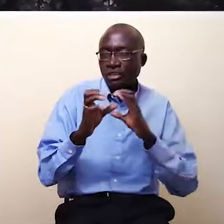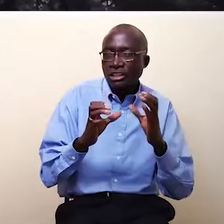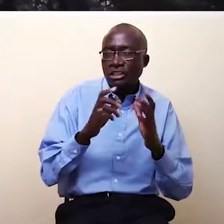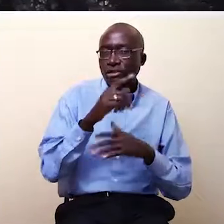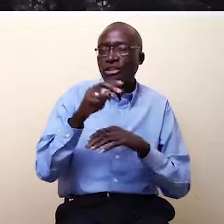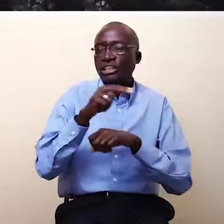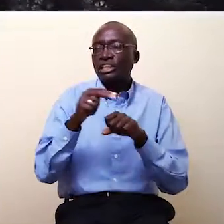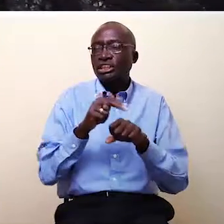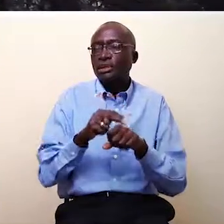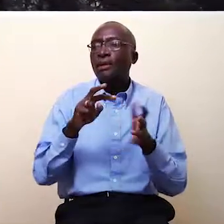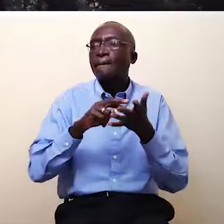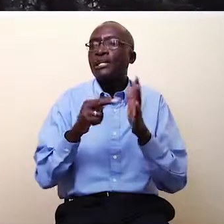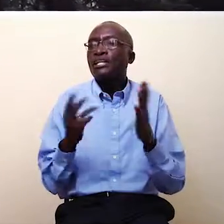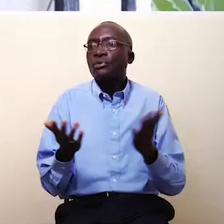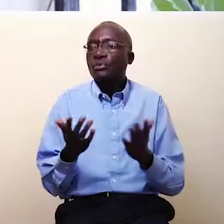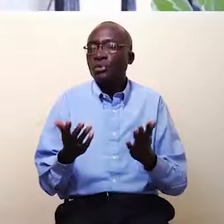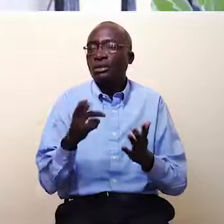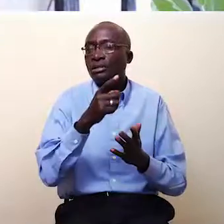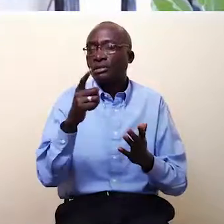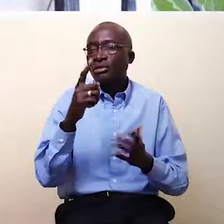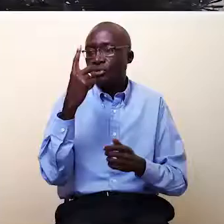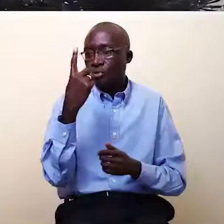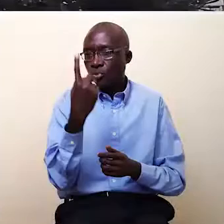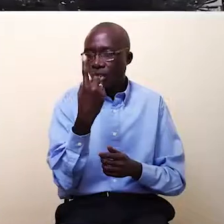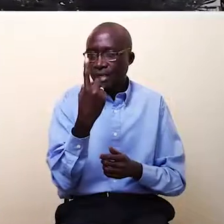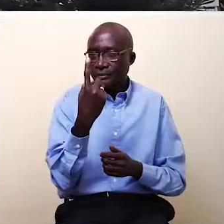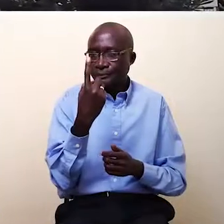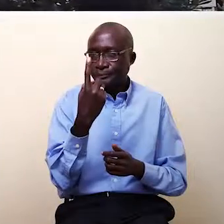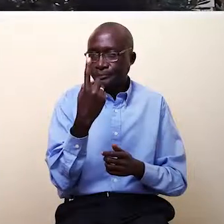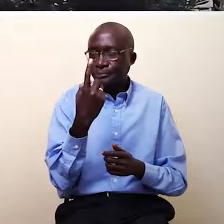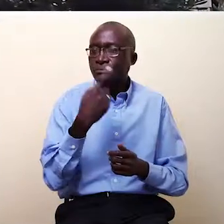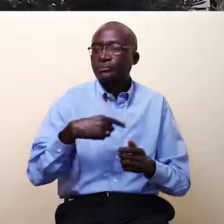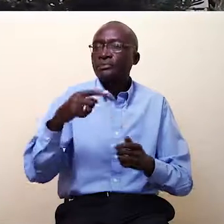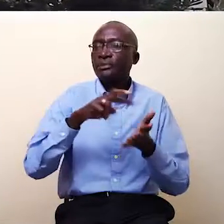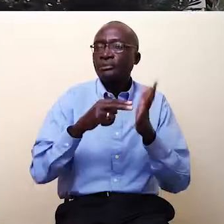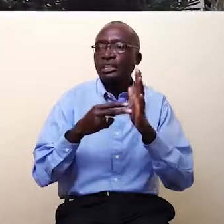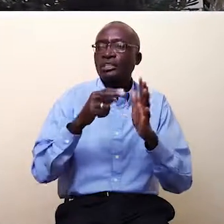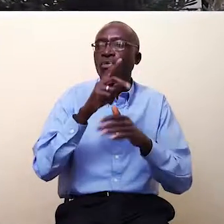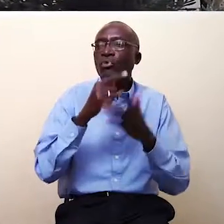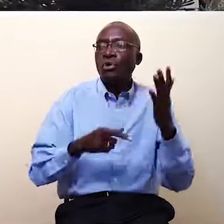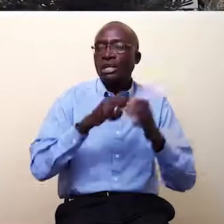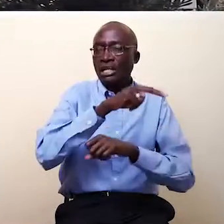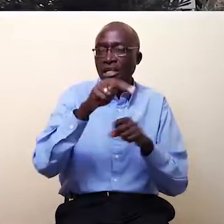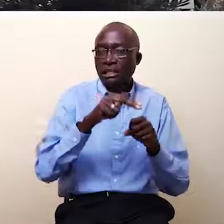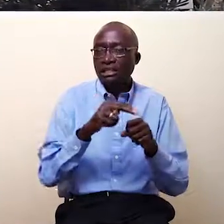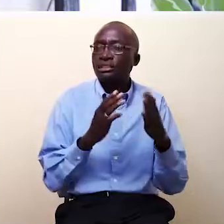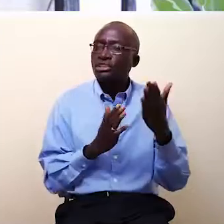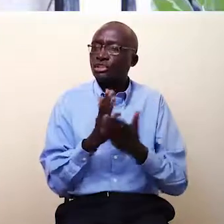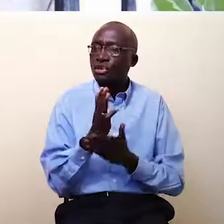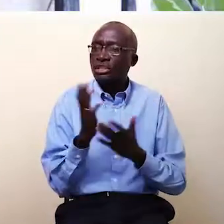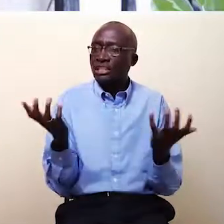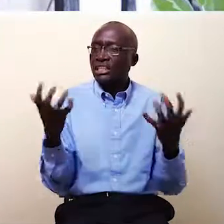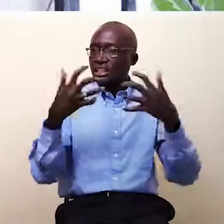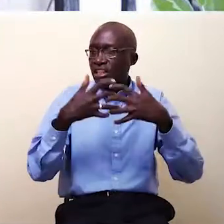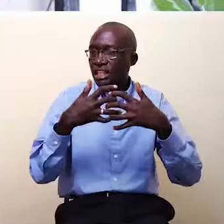what it means to be a nation and a nationhood. So that it's not just one person dictating to us what does it mean to be a nation, but truly how